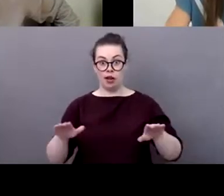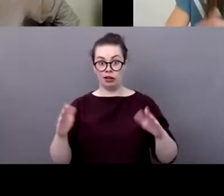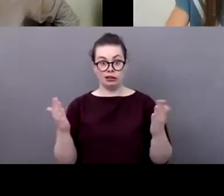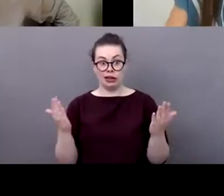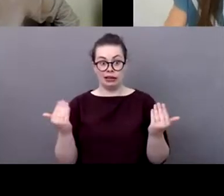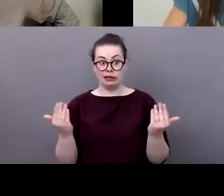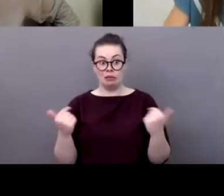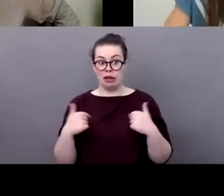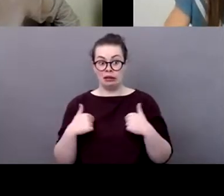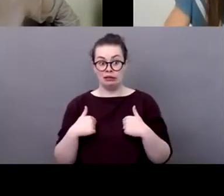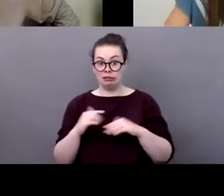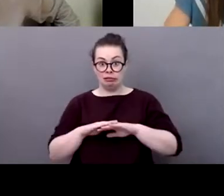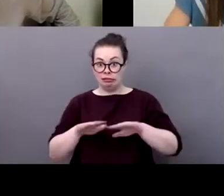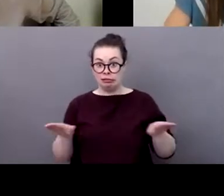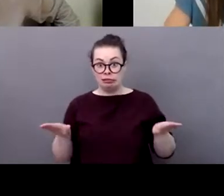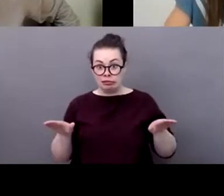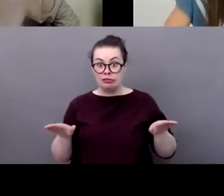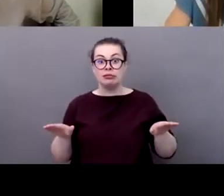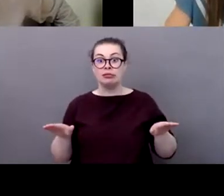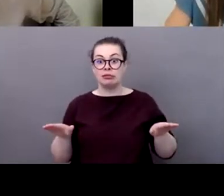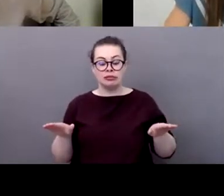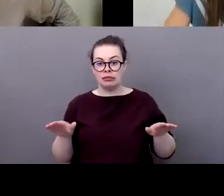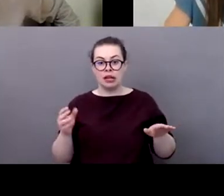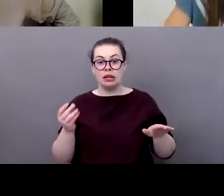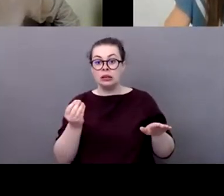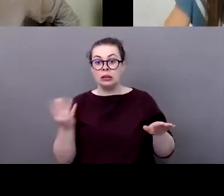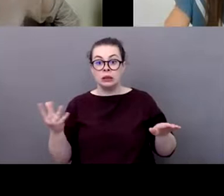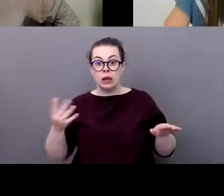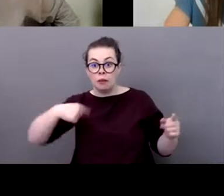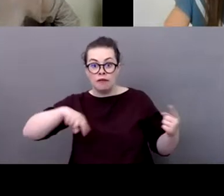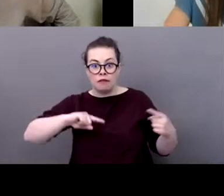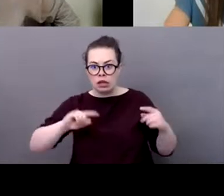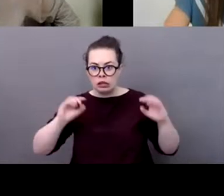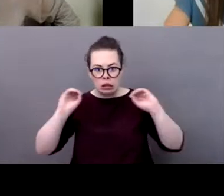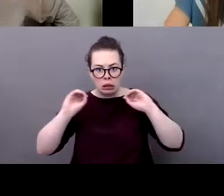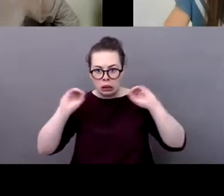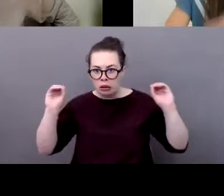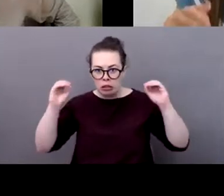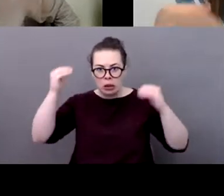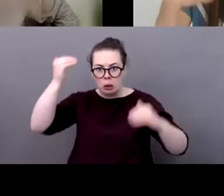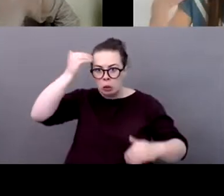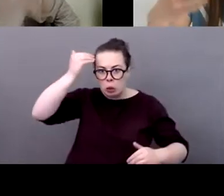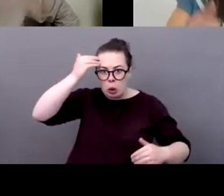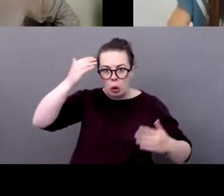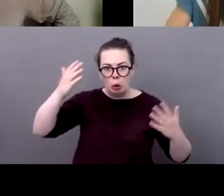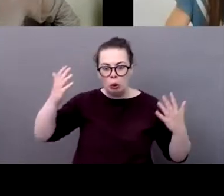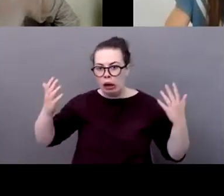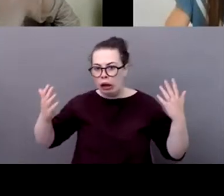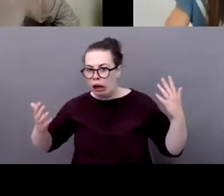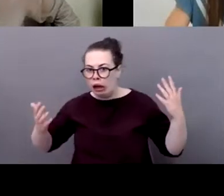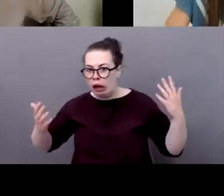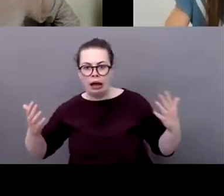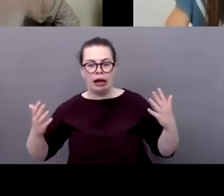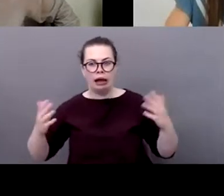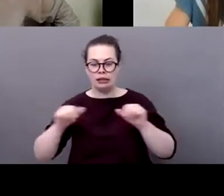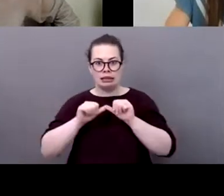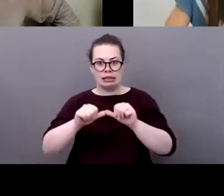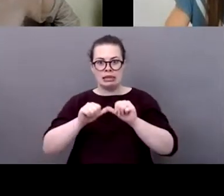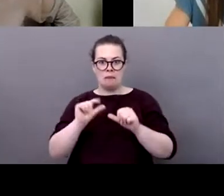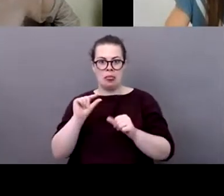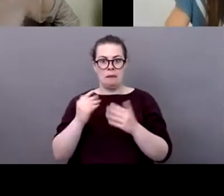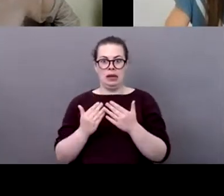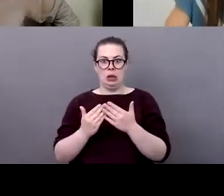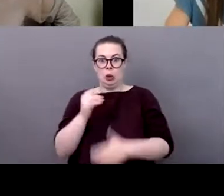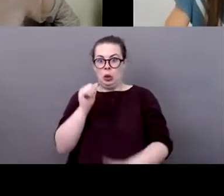uh at least some of us uh with with the topic of sustainability so even though we were thinking that the biggest impact